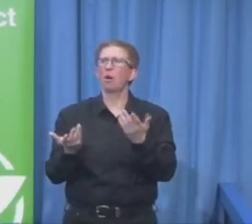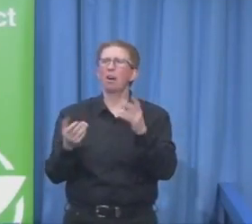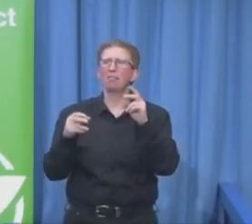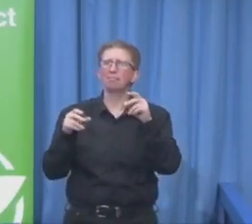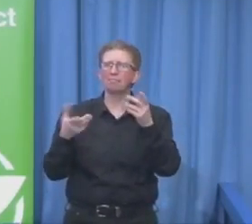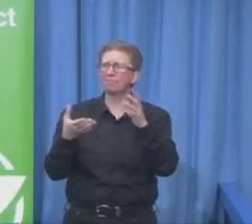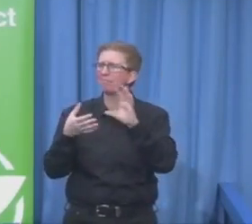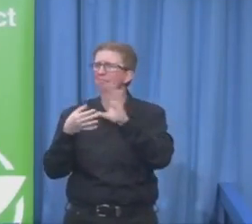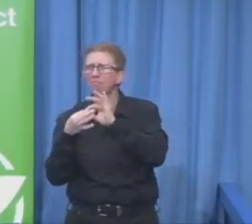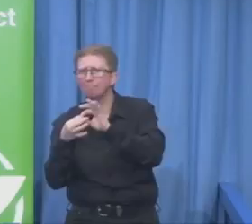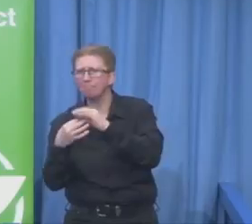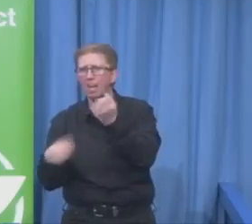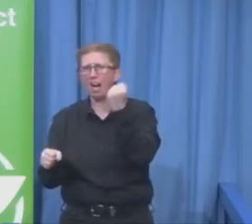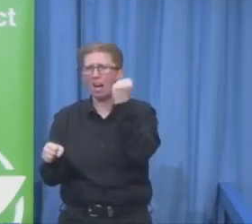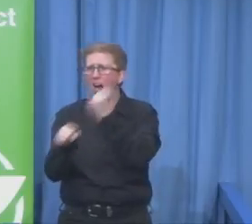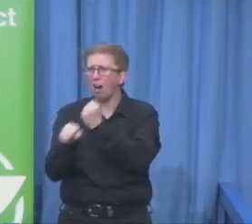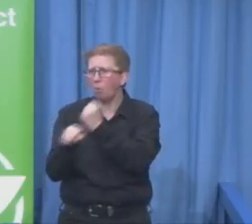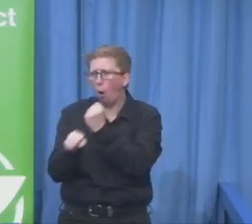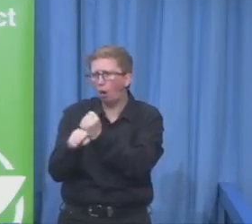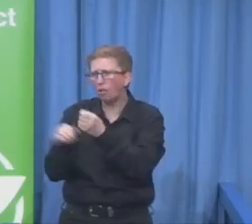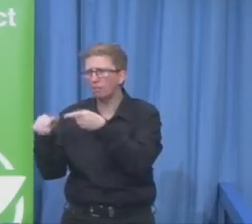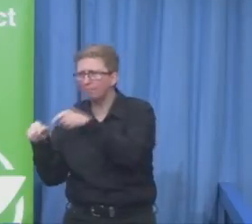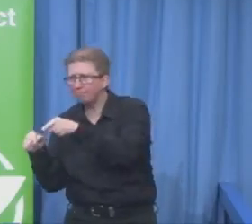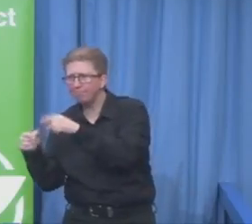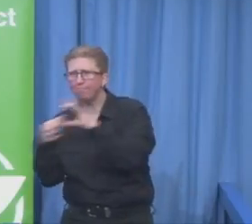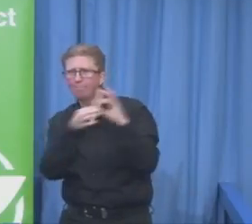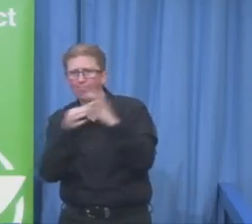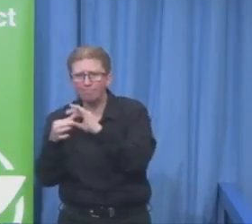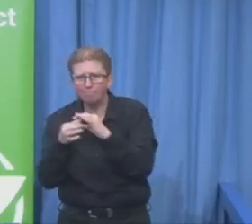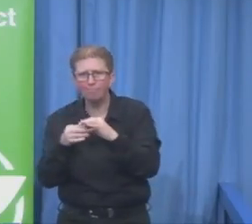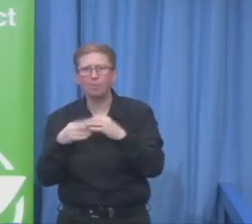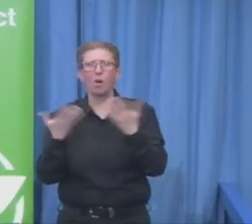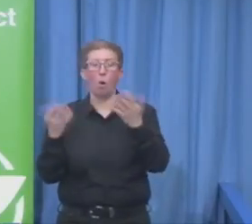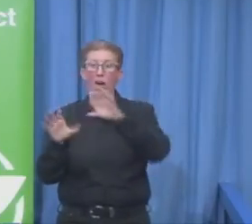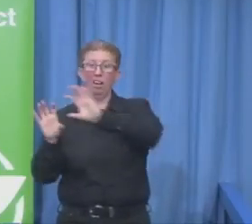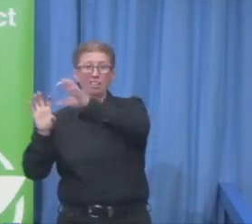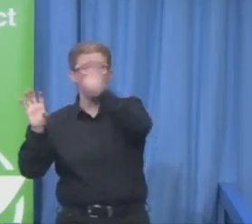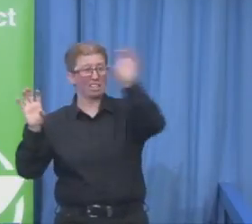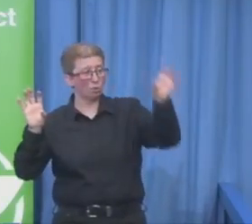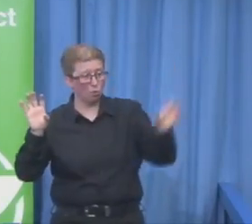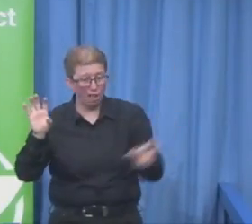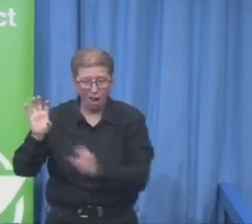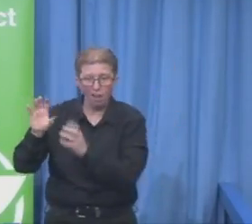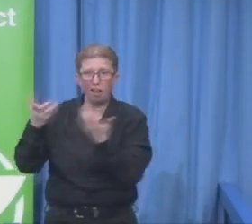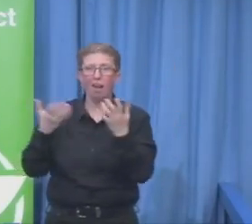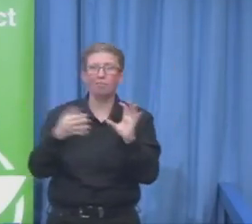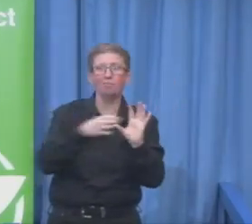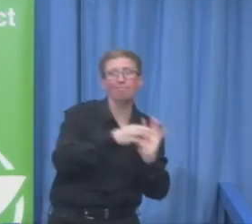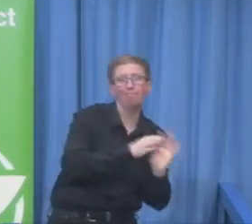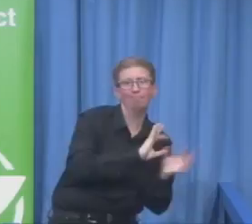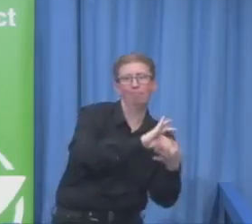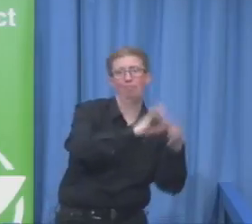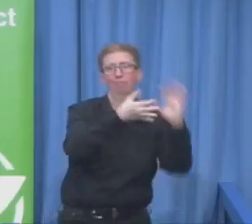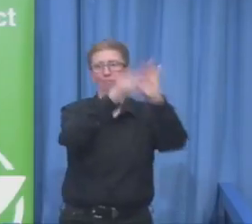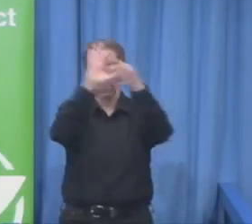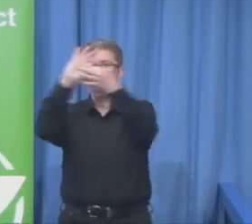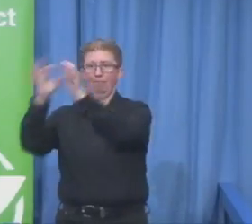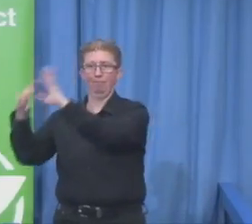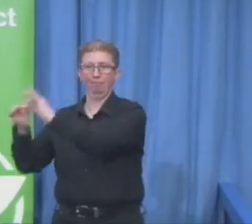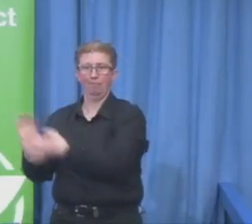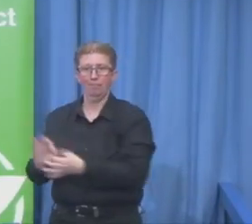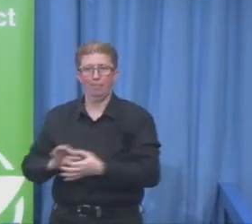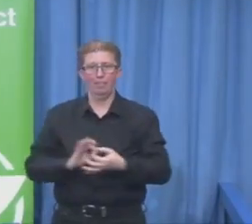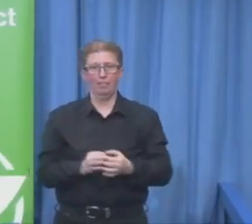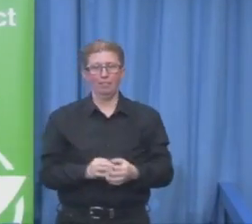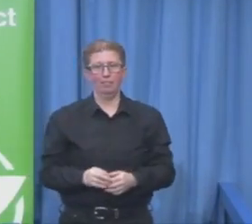bodies. We have a conference coming up soon. The first world conference around supported